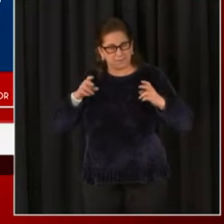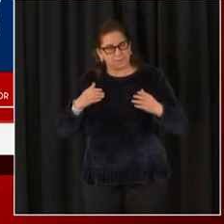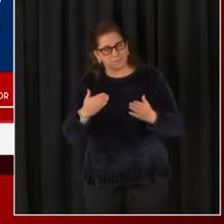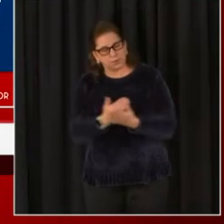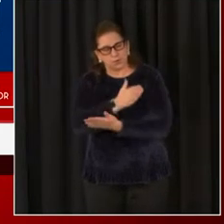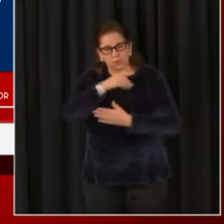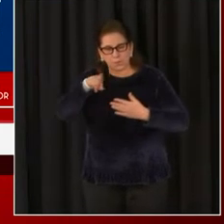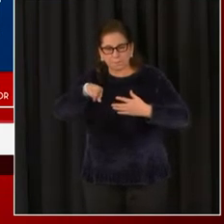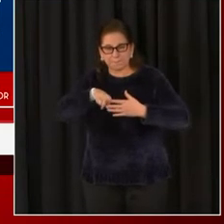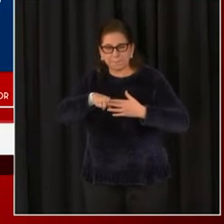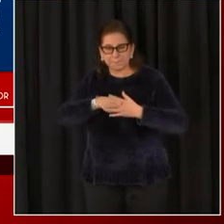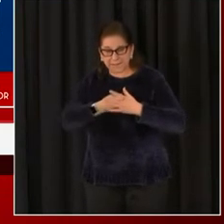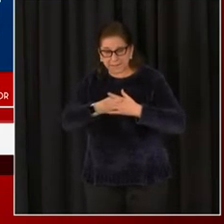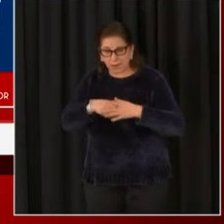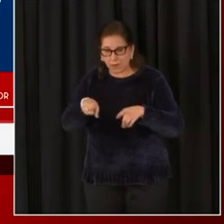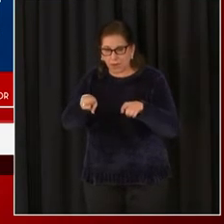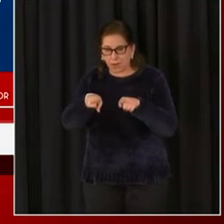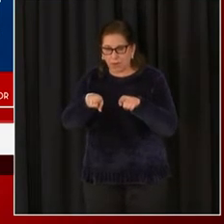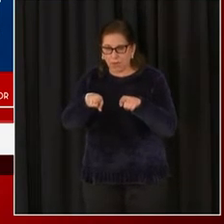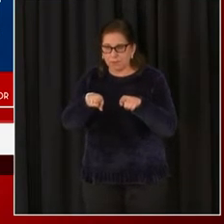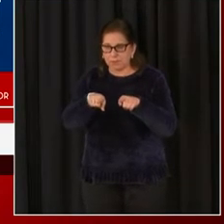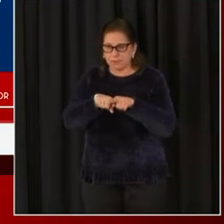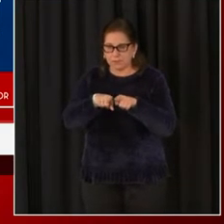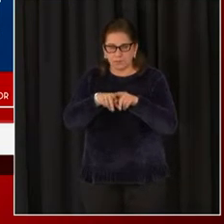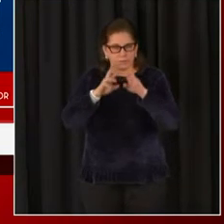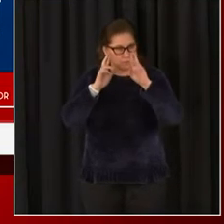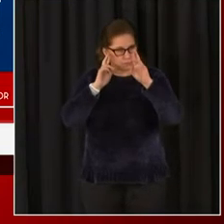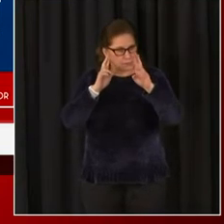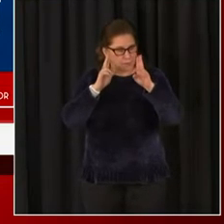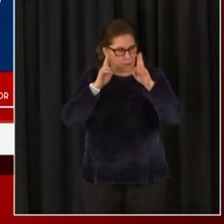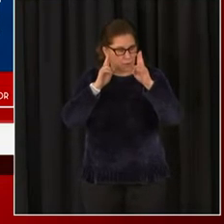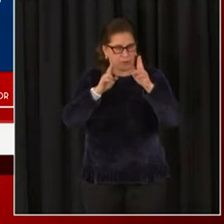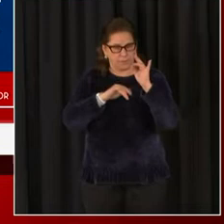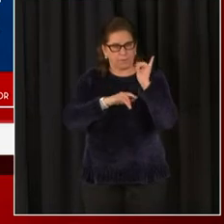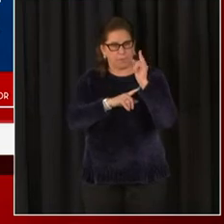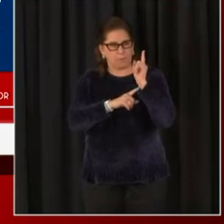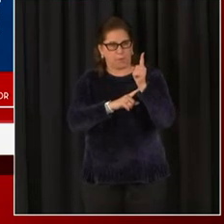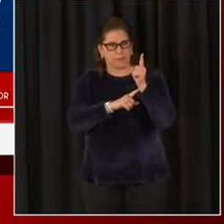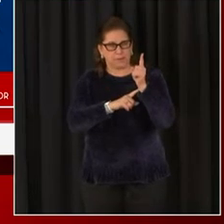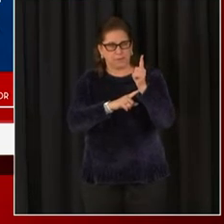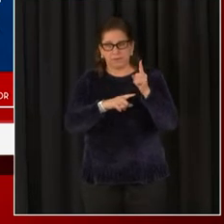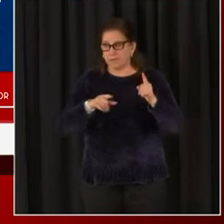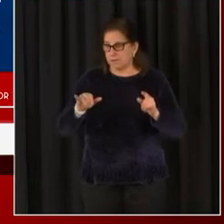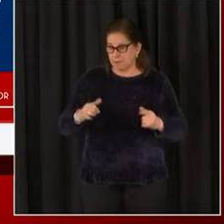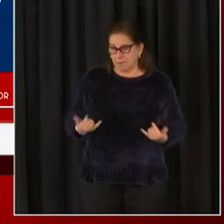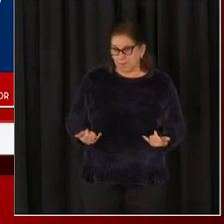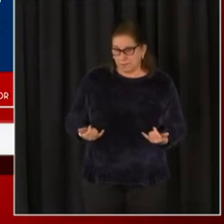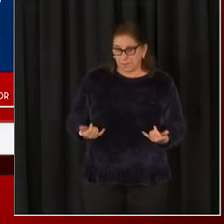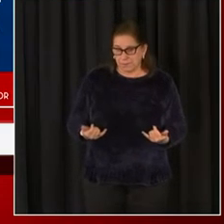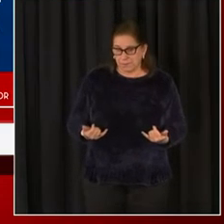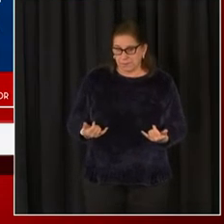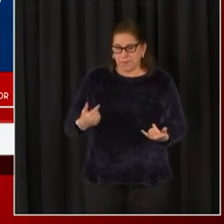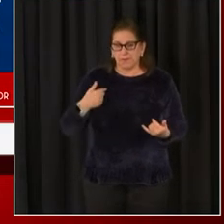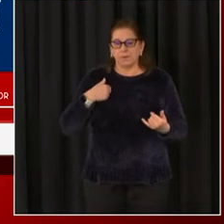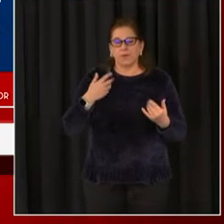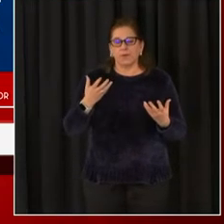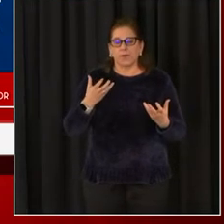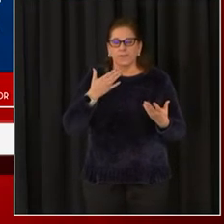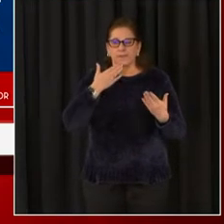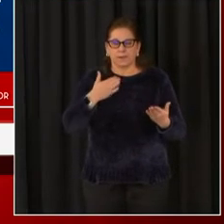also respected the moment. I want to also thank the members of Congress who made the event so special,